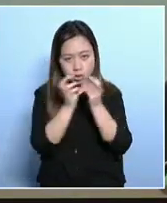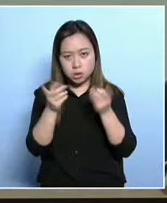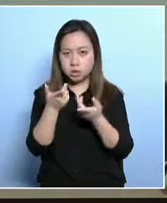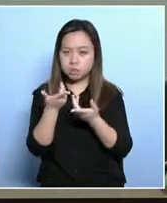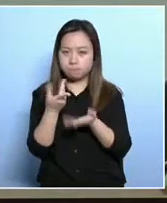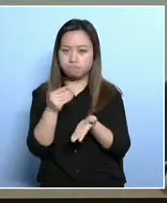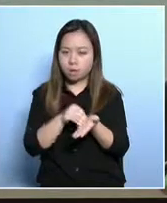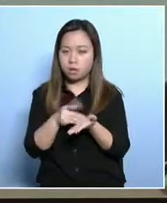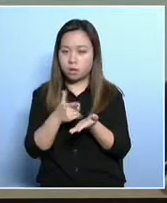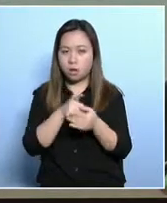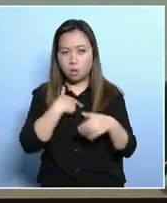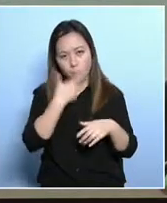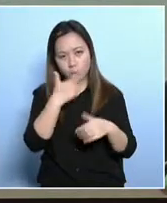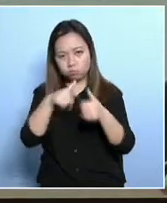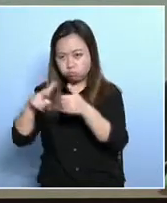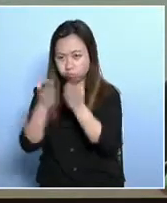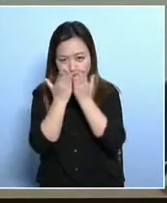an adequate poverty line.